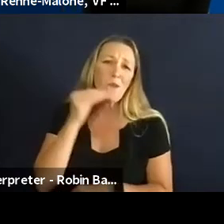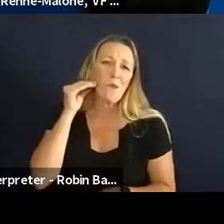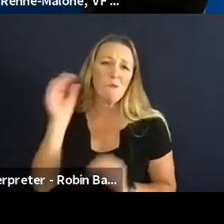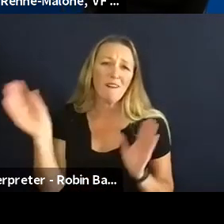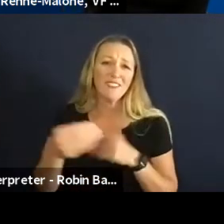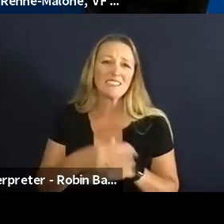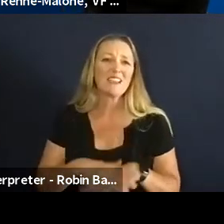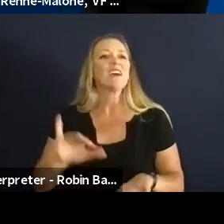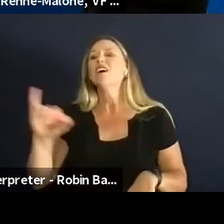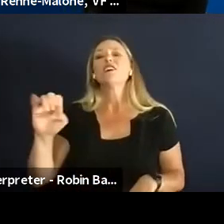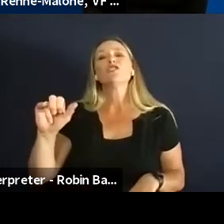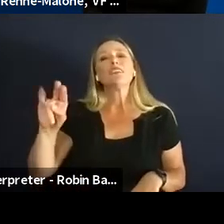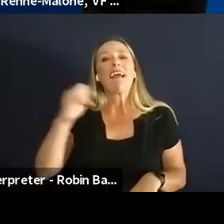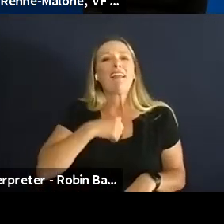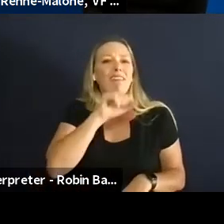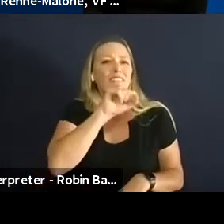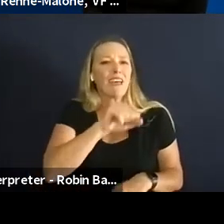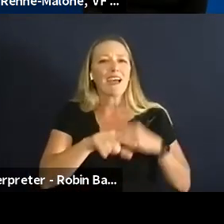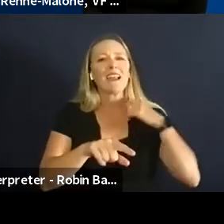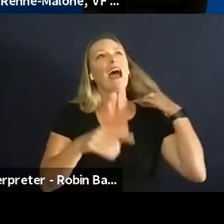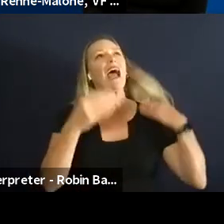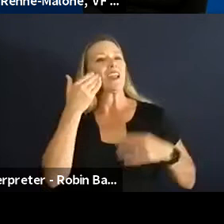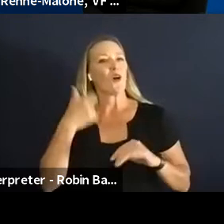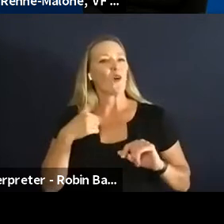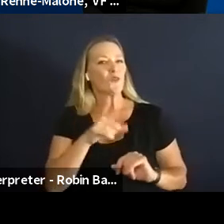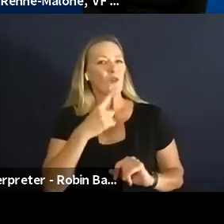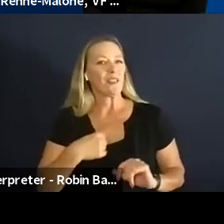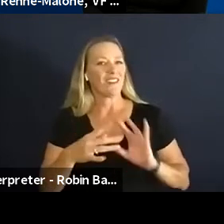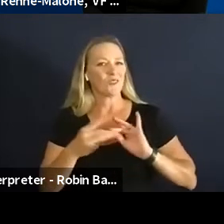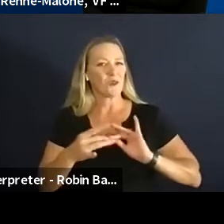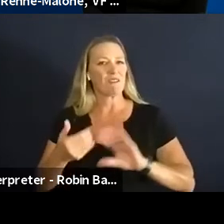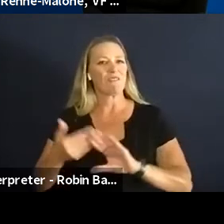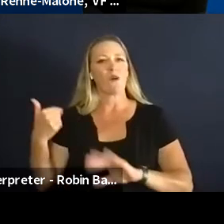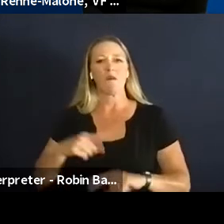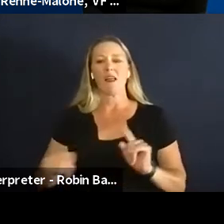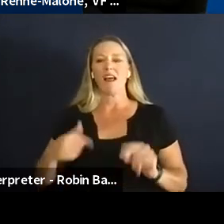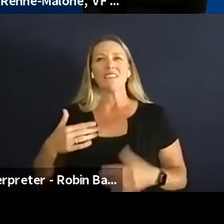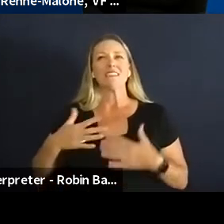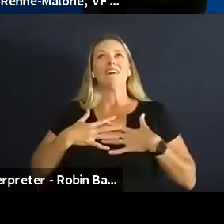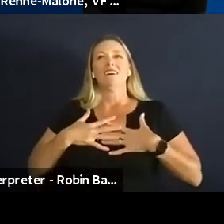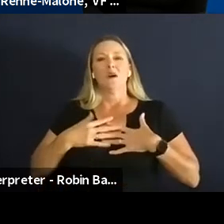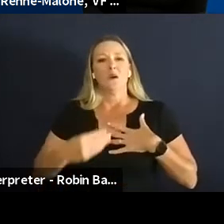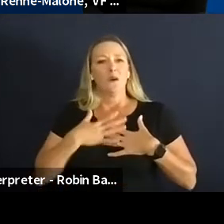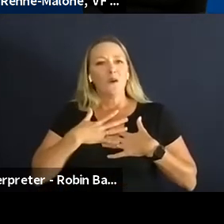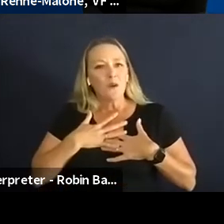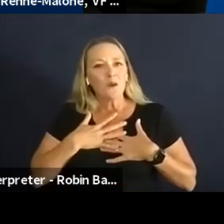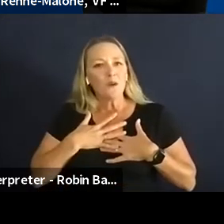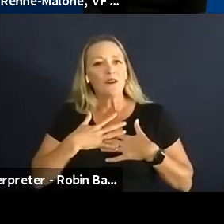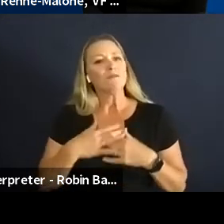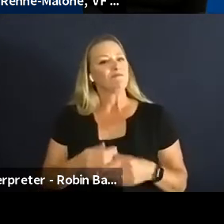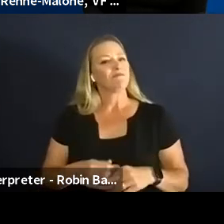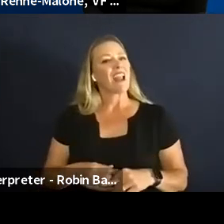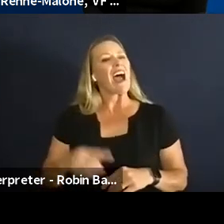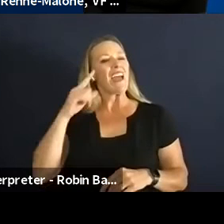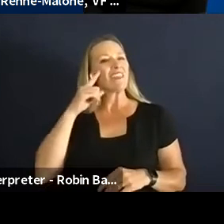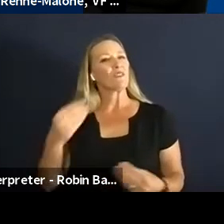Jeannie I love that so much and I love I know I've heard that story before but it resonated with me so much and you know I think there is even more